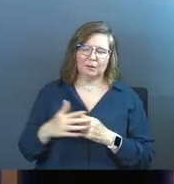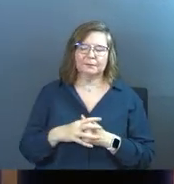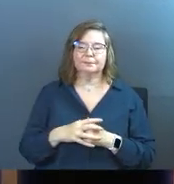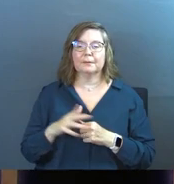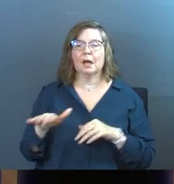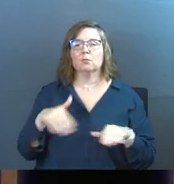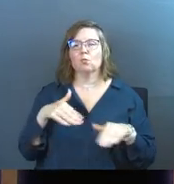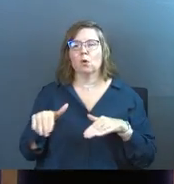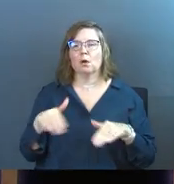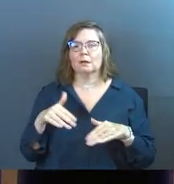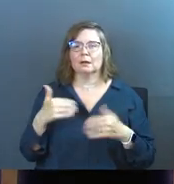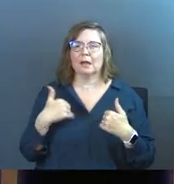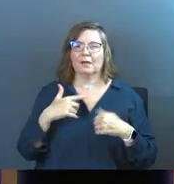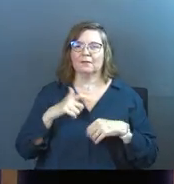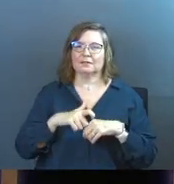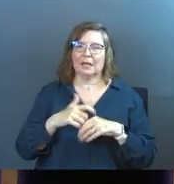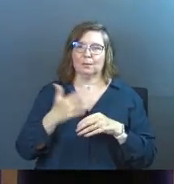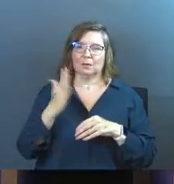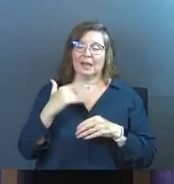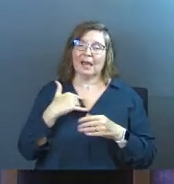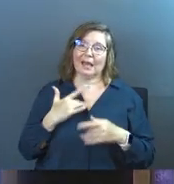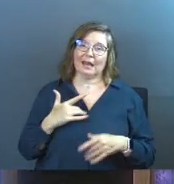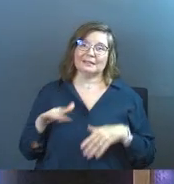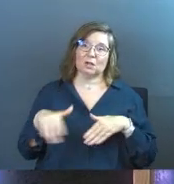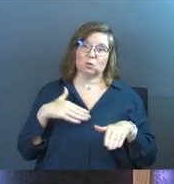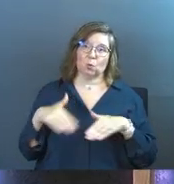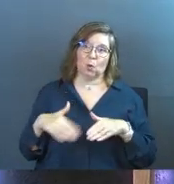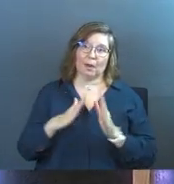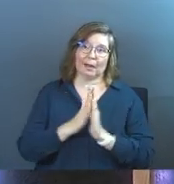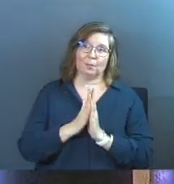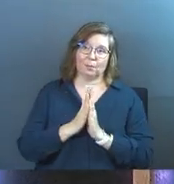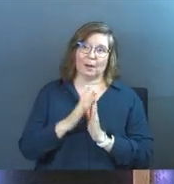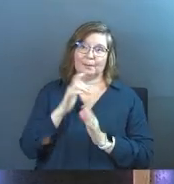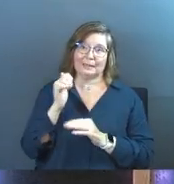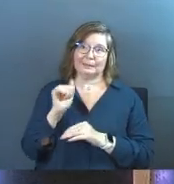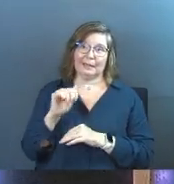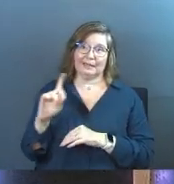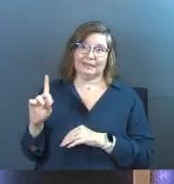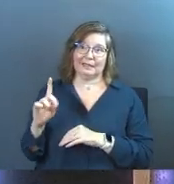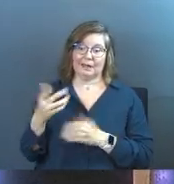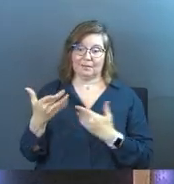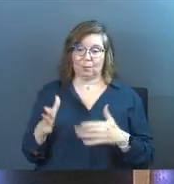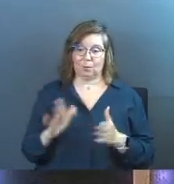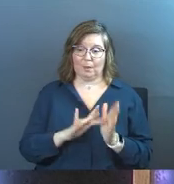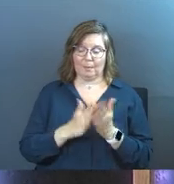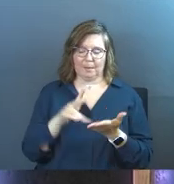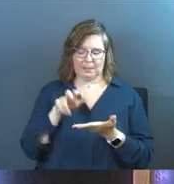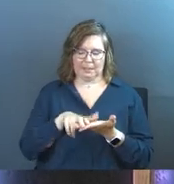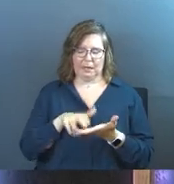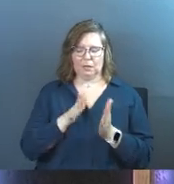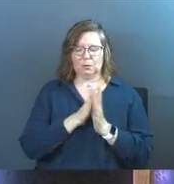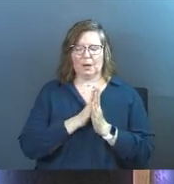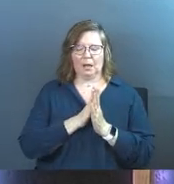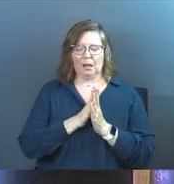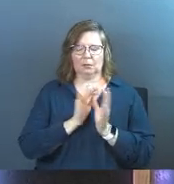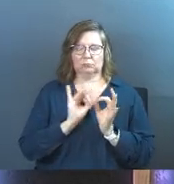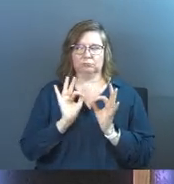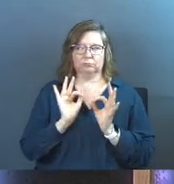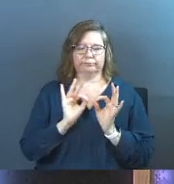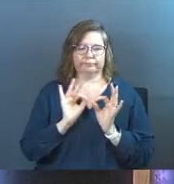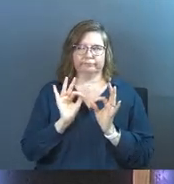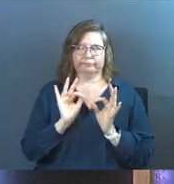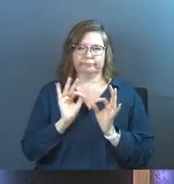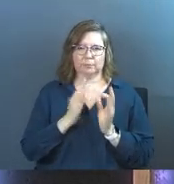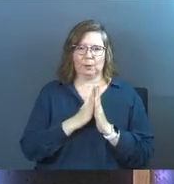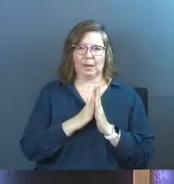I'm walking around and I'm having time with God and I take walks because I'm ADD. And if you put me in a room with a Bible and I just try to pray, I'm not going to pray.